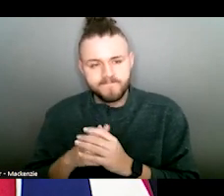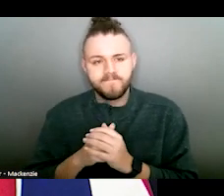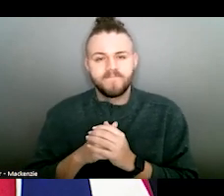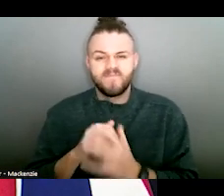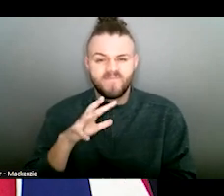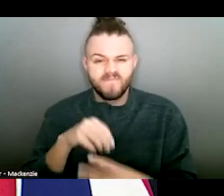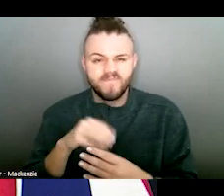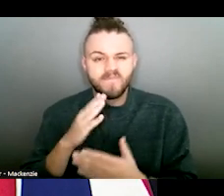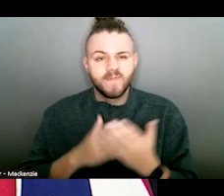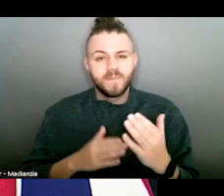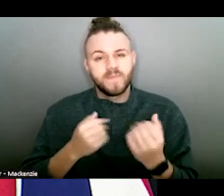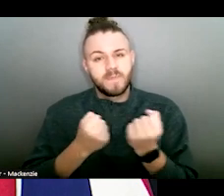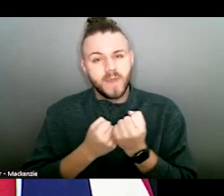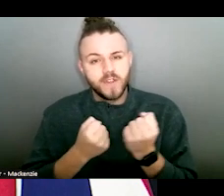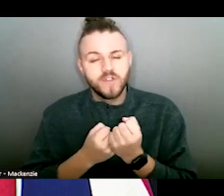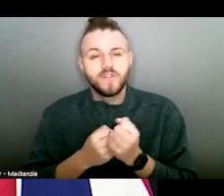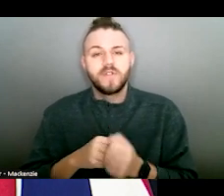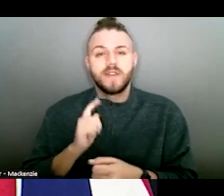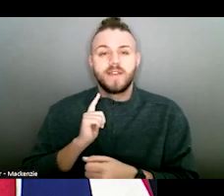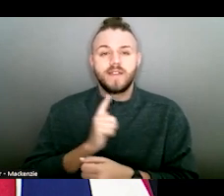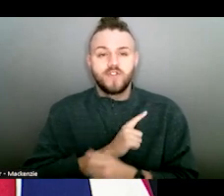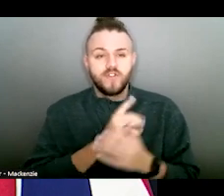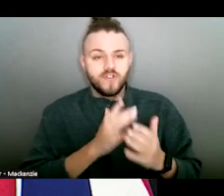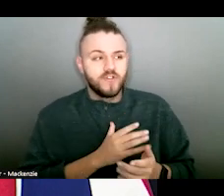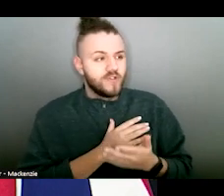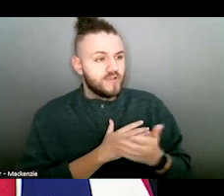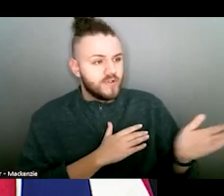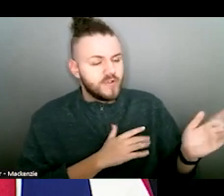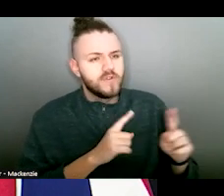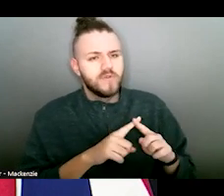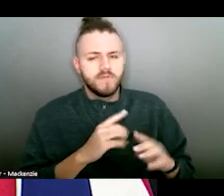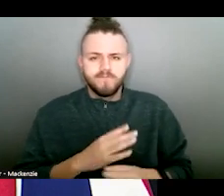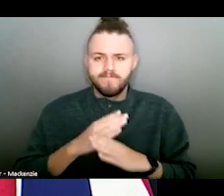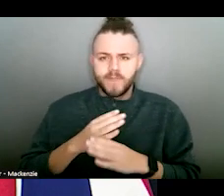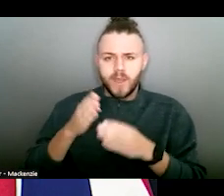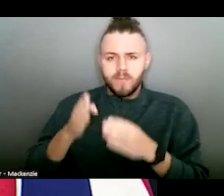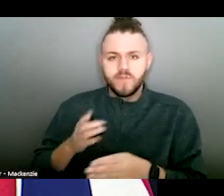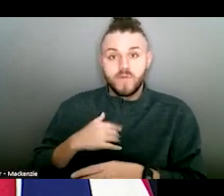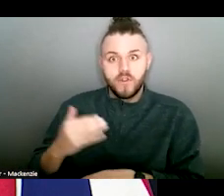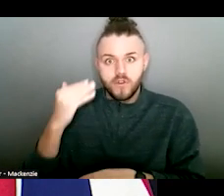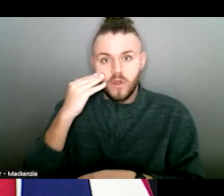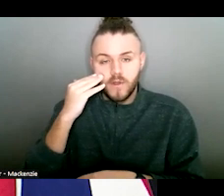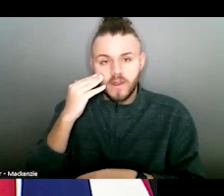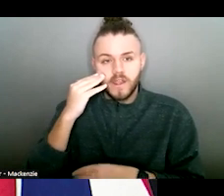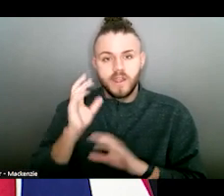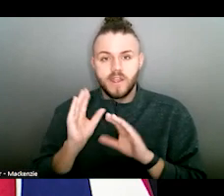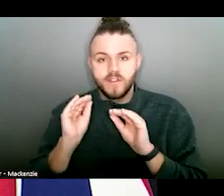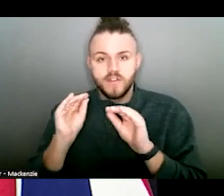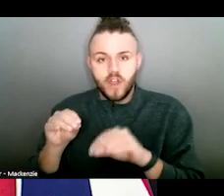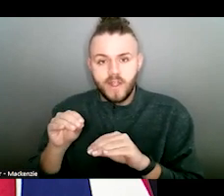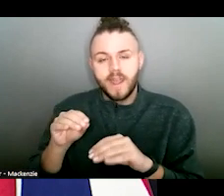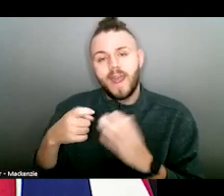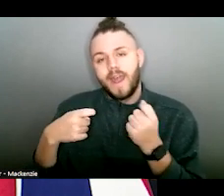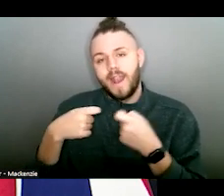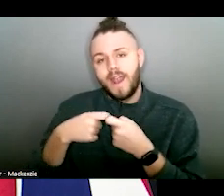as well as joint-sponsored legislation with Senator Nathan Manning that prohibits a person from knowingly installing an